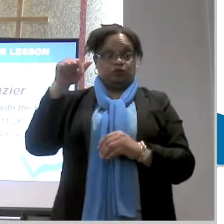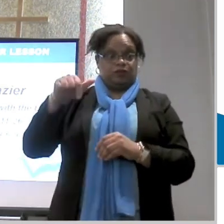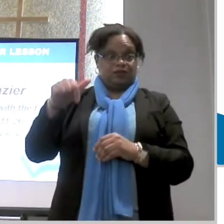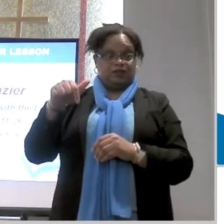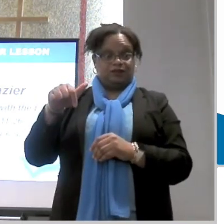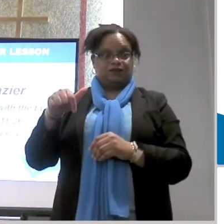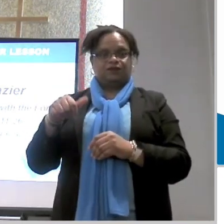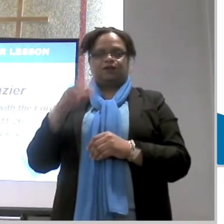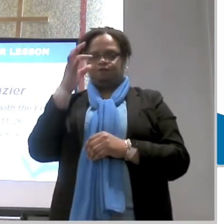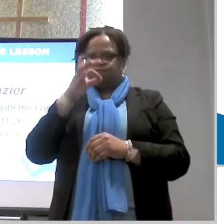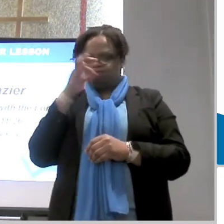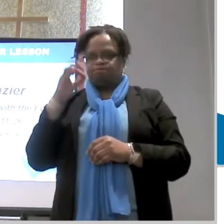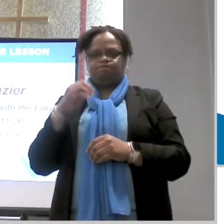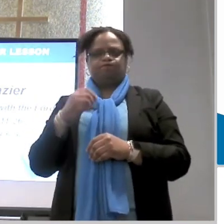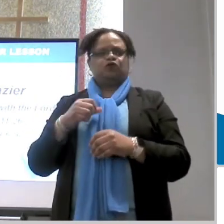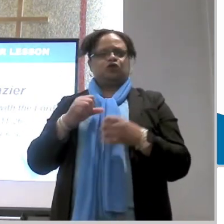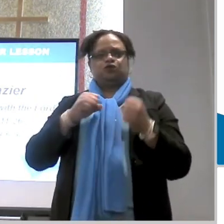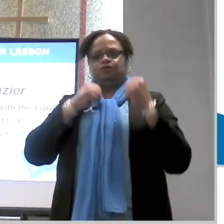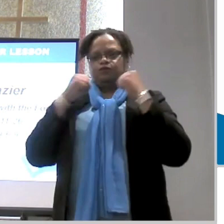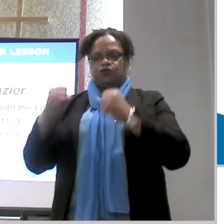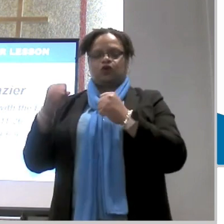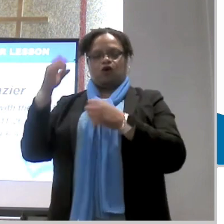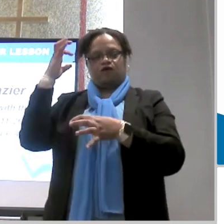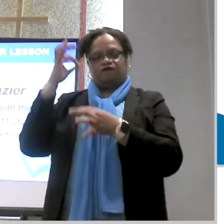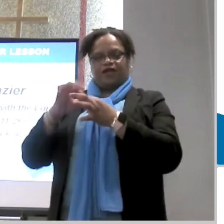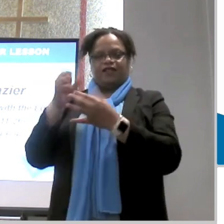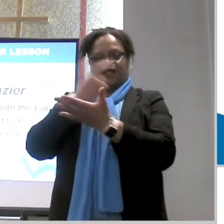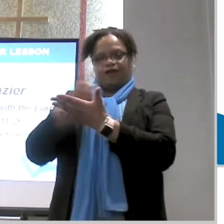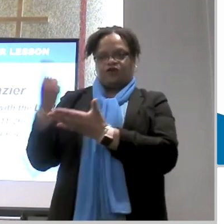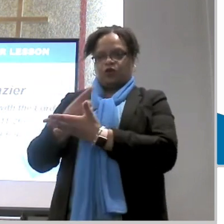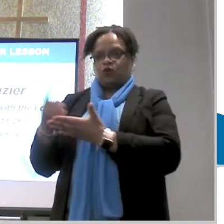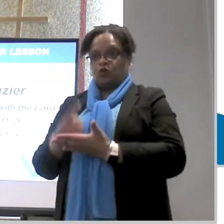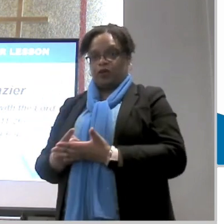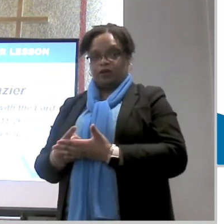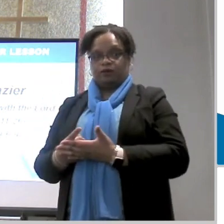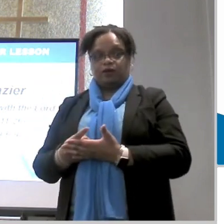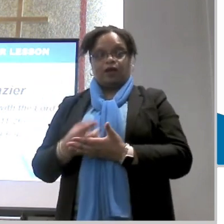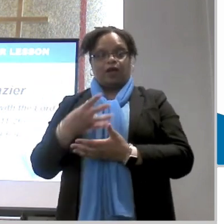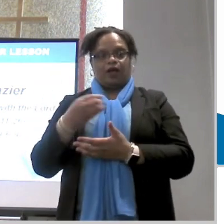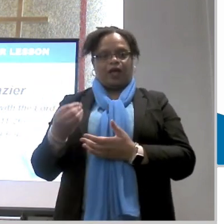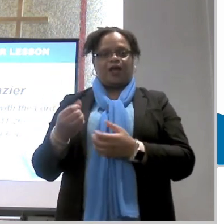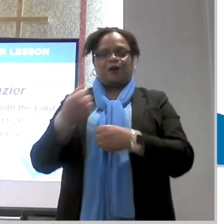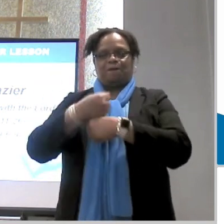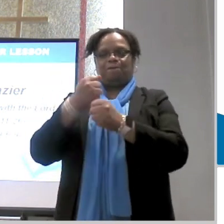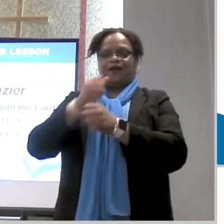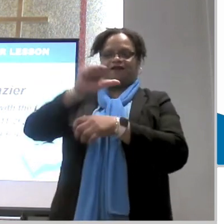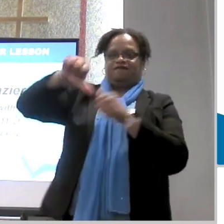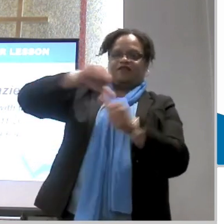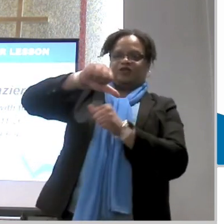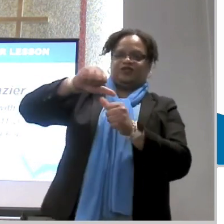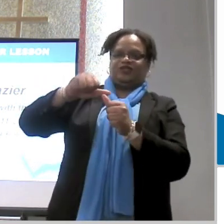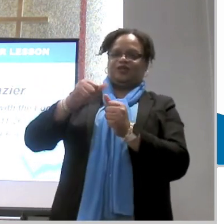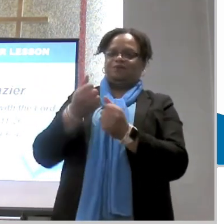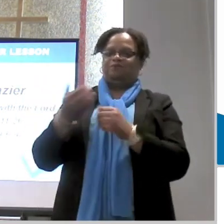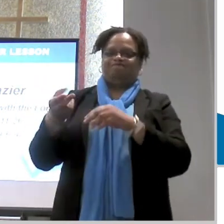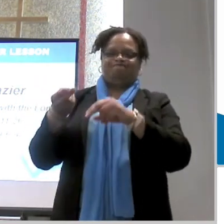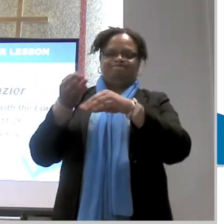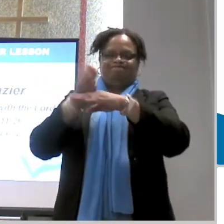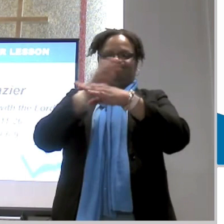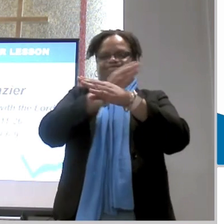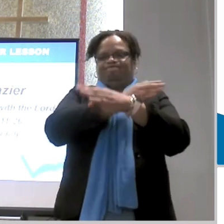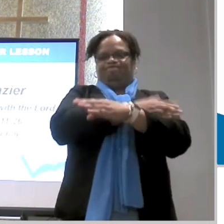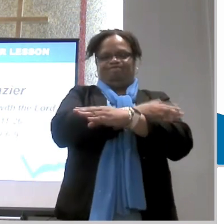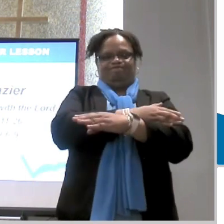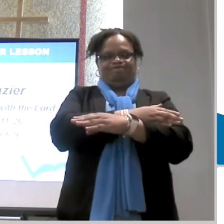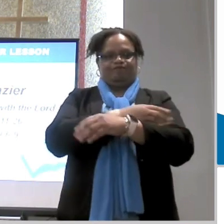act of communion strengthen our faith continuously each week as we do this let it enrich our fellowship on a continuous basis right